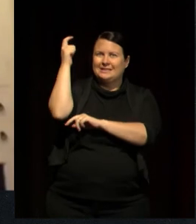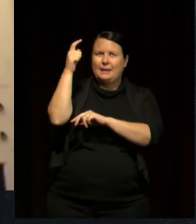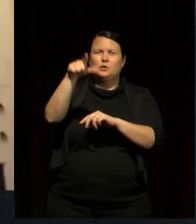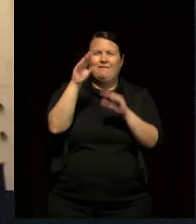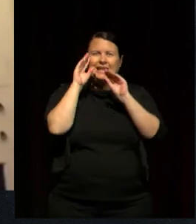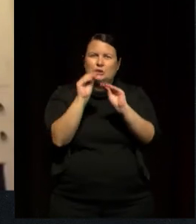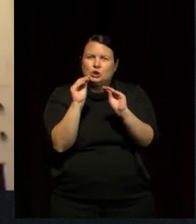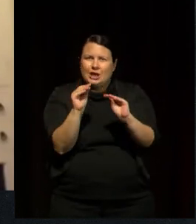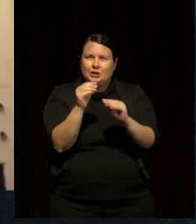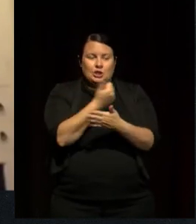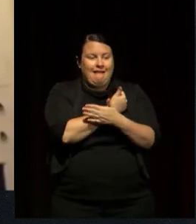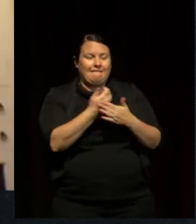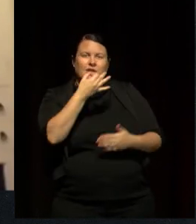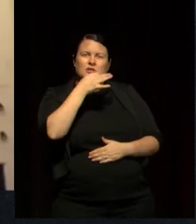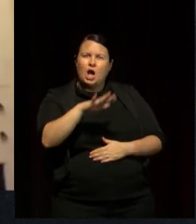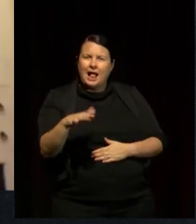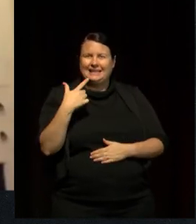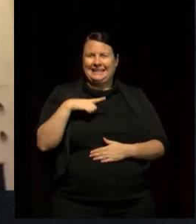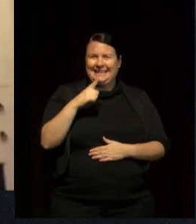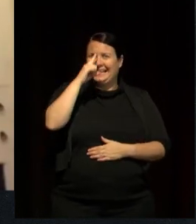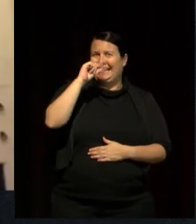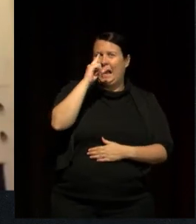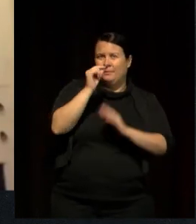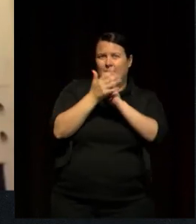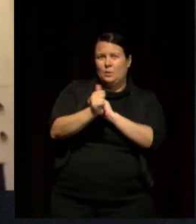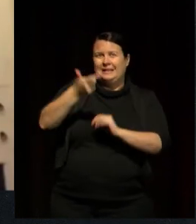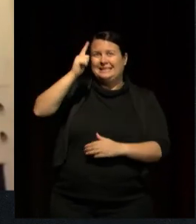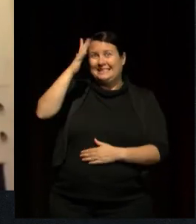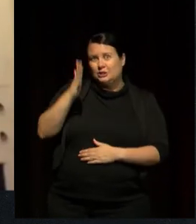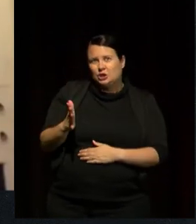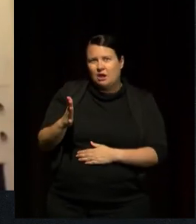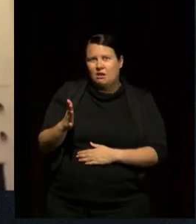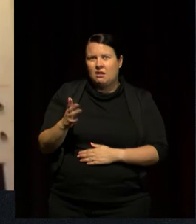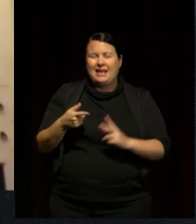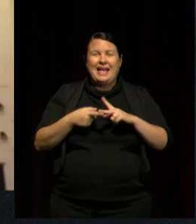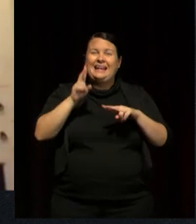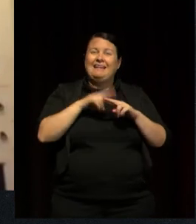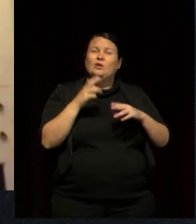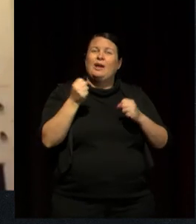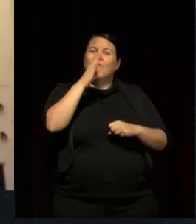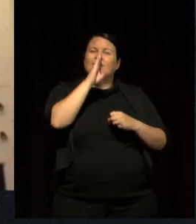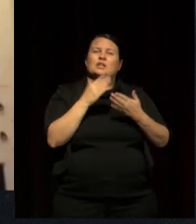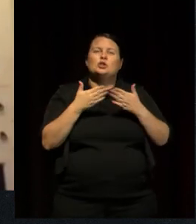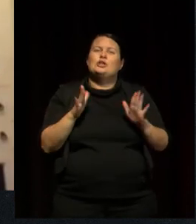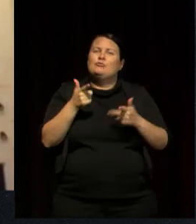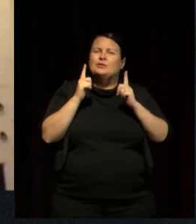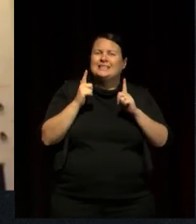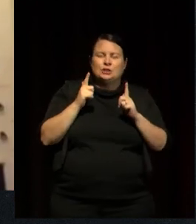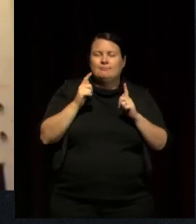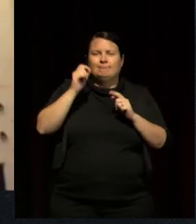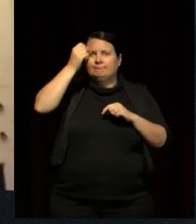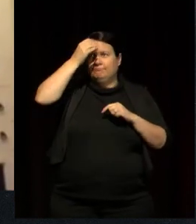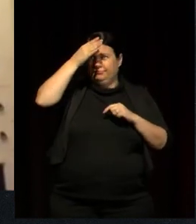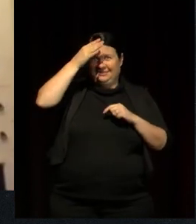capable teacher. And too often the studies show us that generalist teachers, you know, don't know